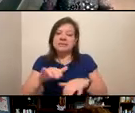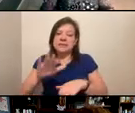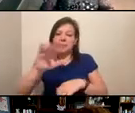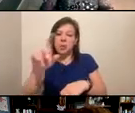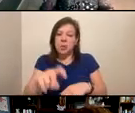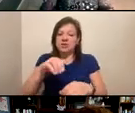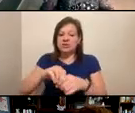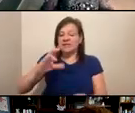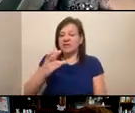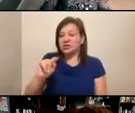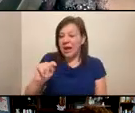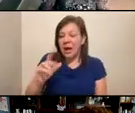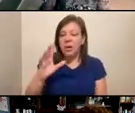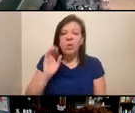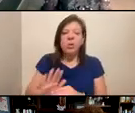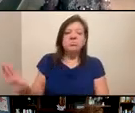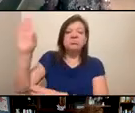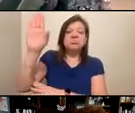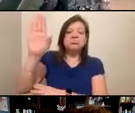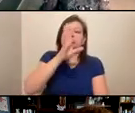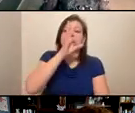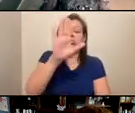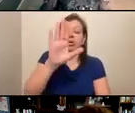chat box or raise your hand if you'd like to voice your question.